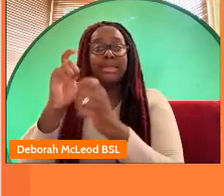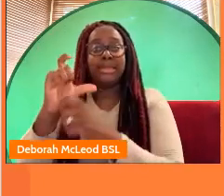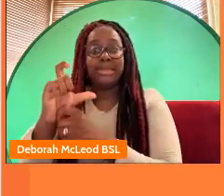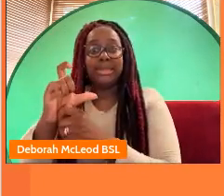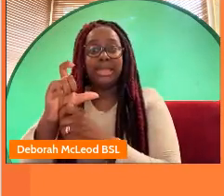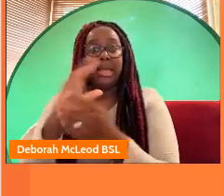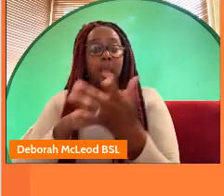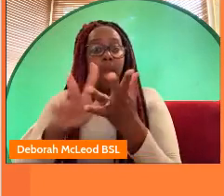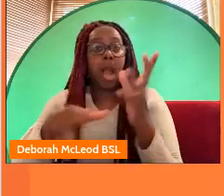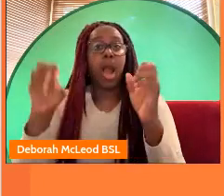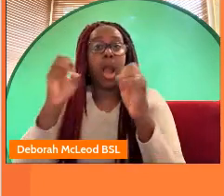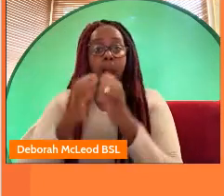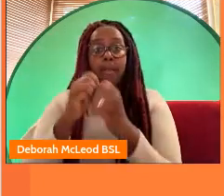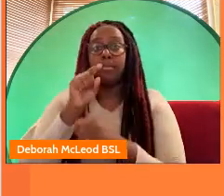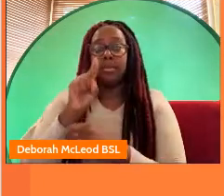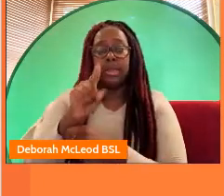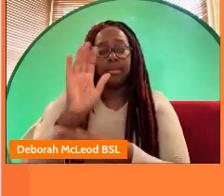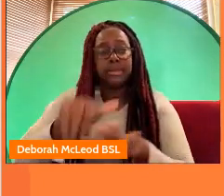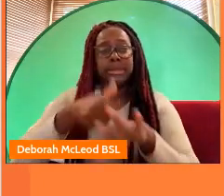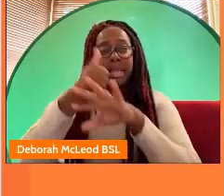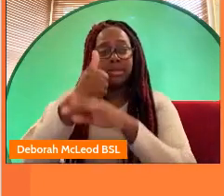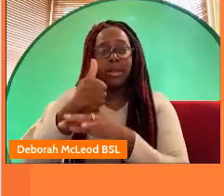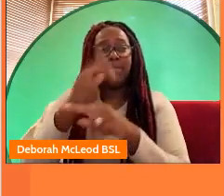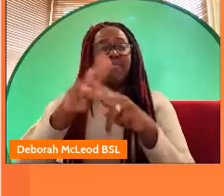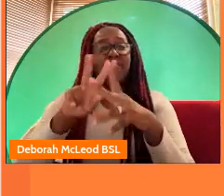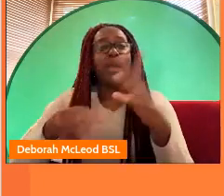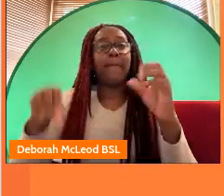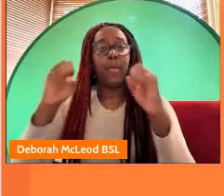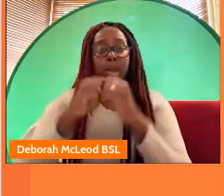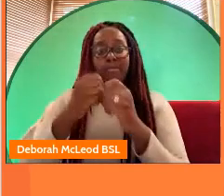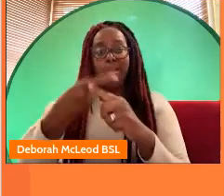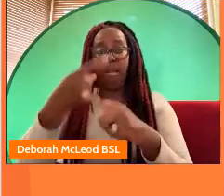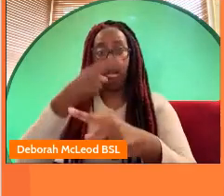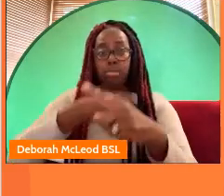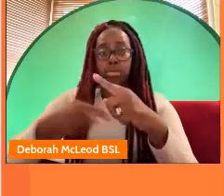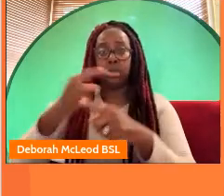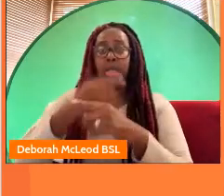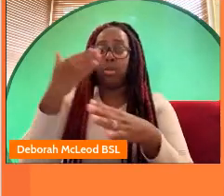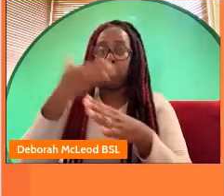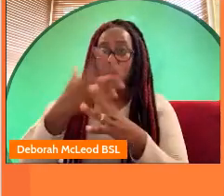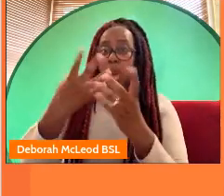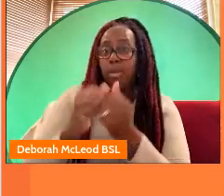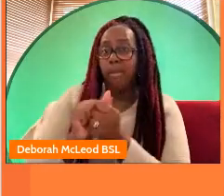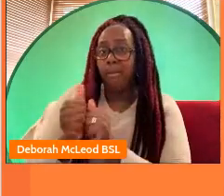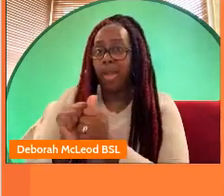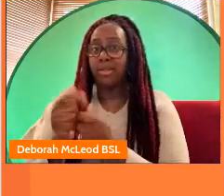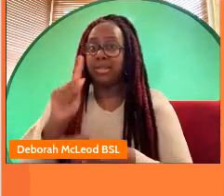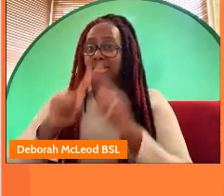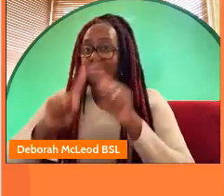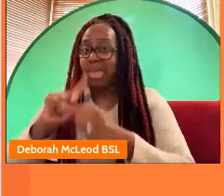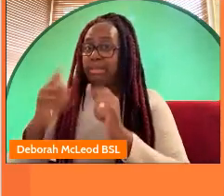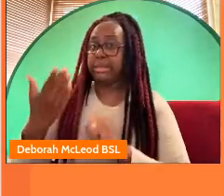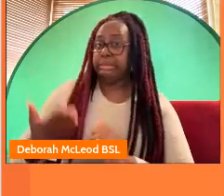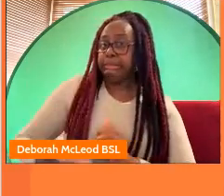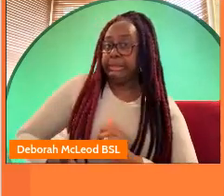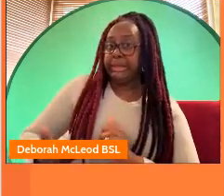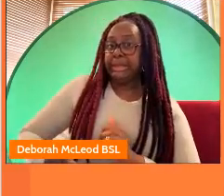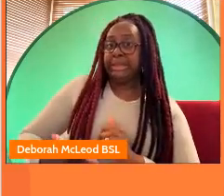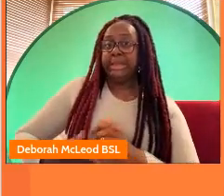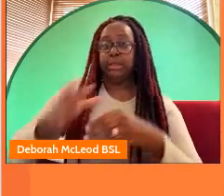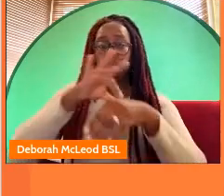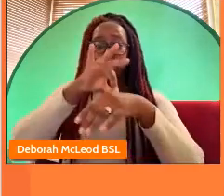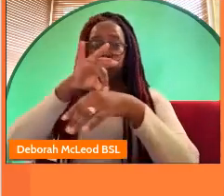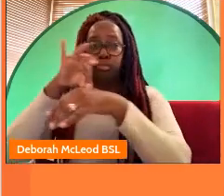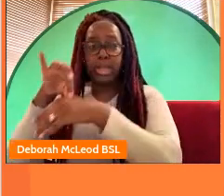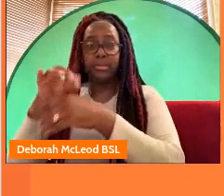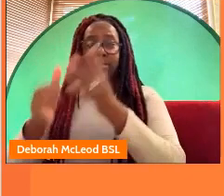that agency it launched in february last year and it works in partnership with regional businesses it offers apprenticeships to